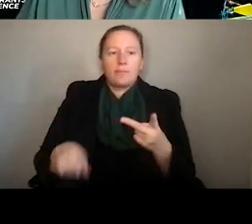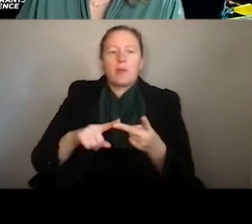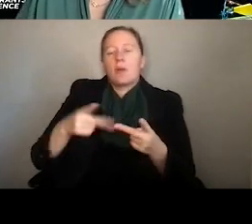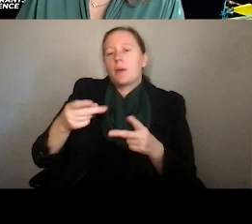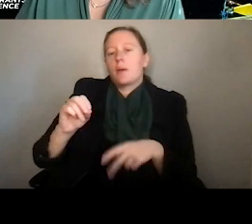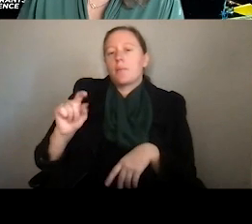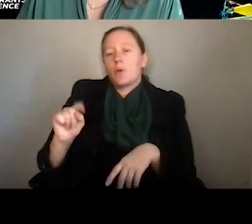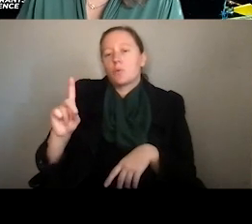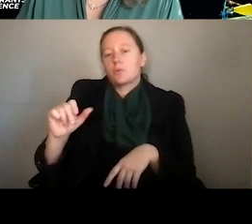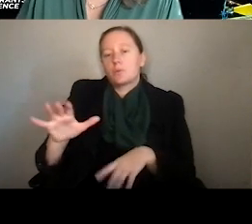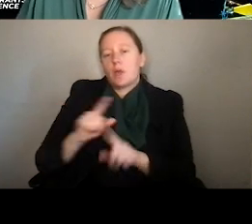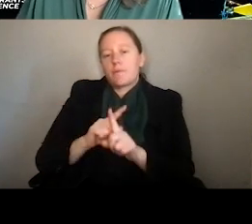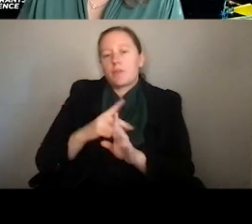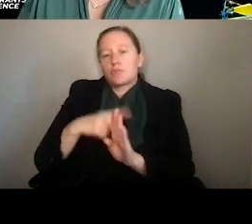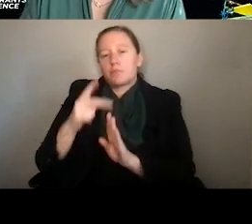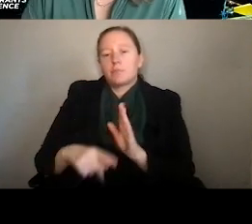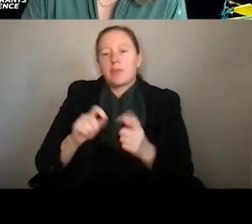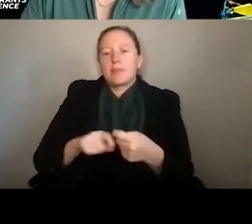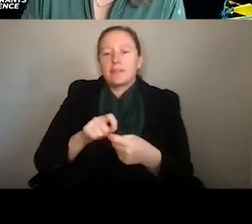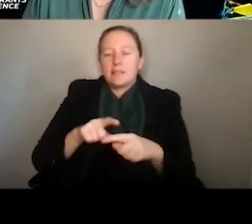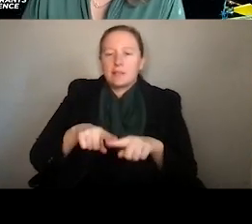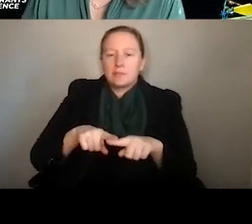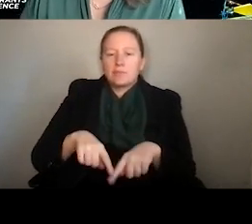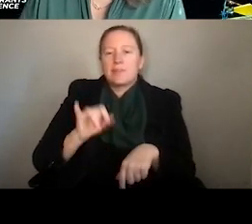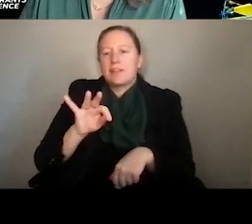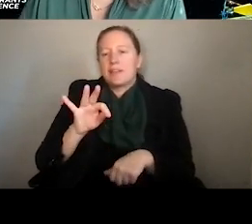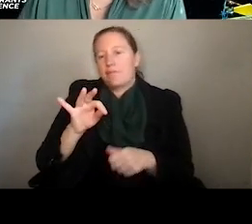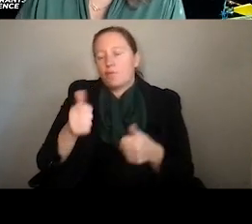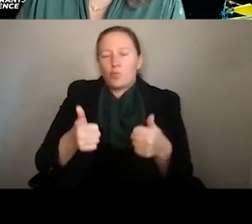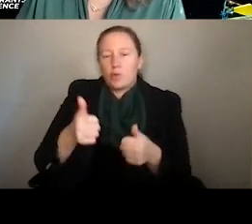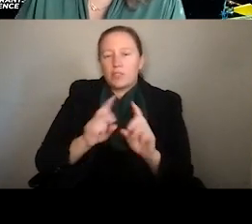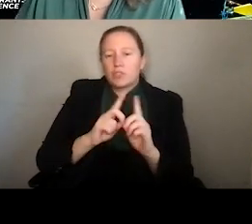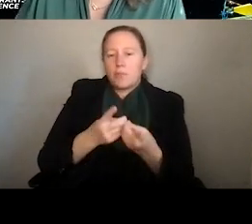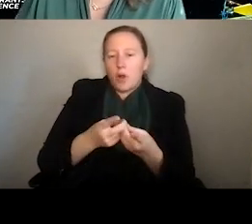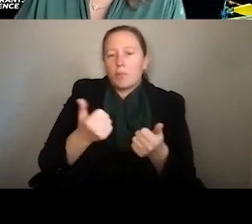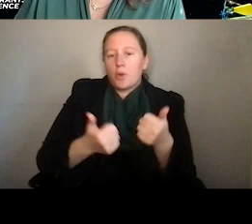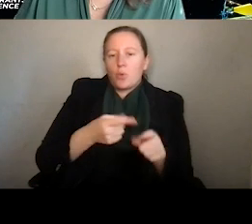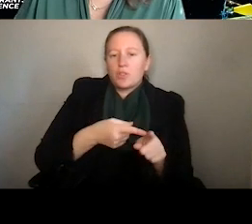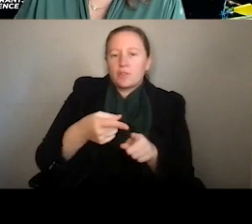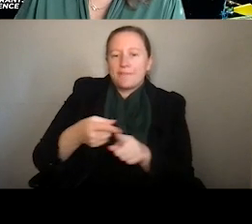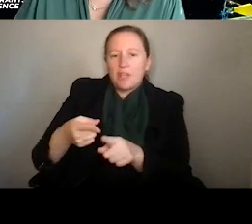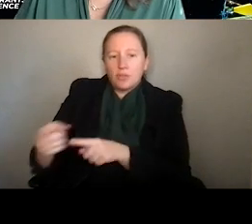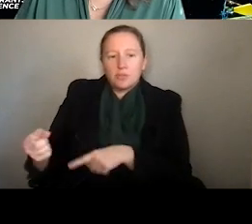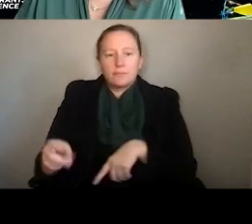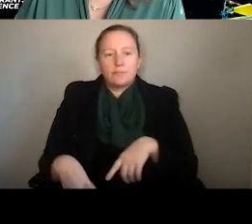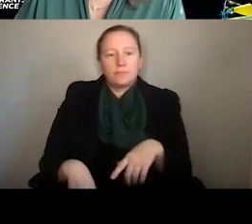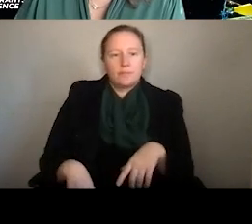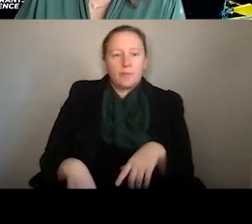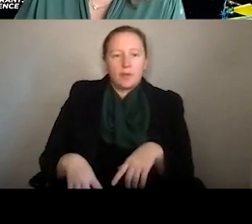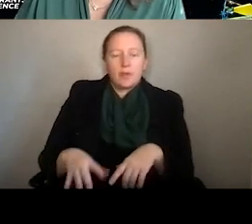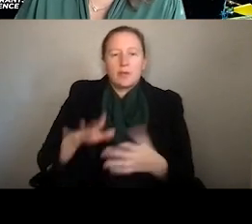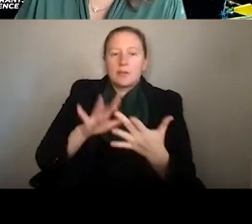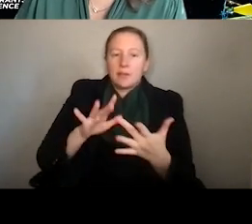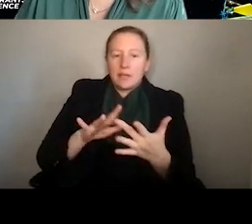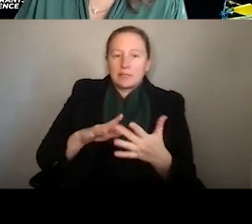The details really vary depending on if you're in Earth Sciences or another division, but take a look at those and, of course, talk to the program